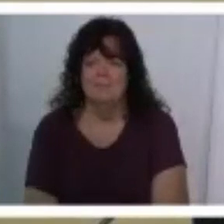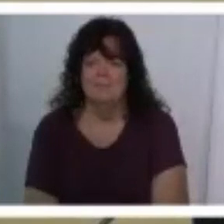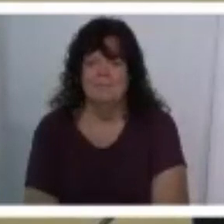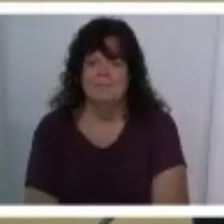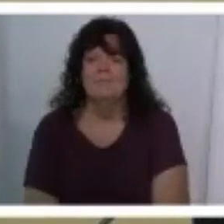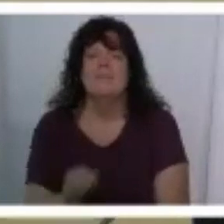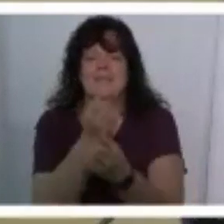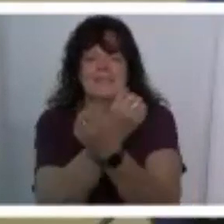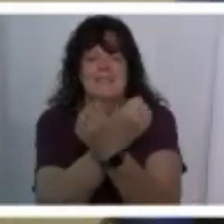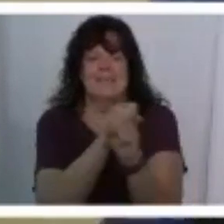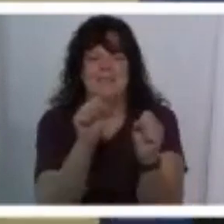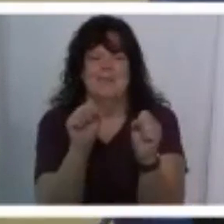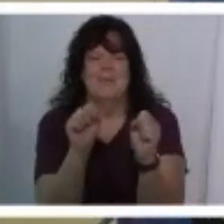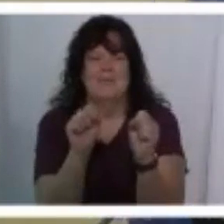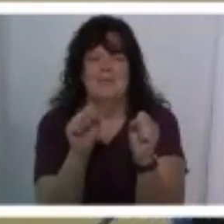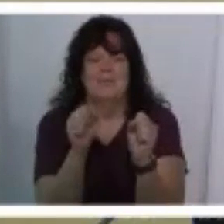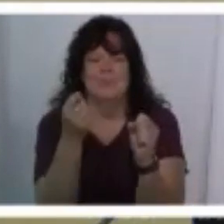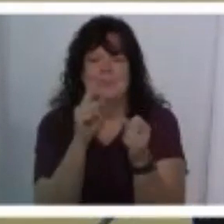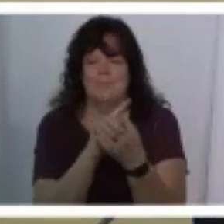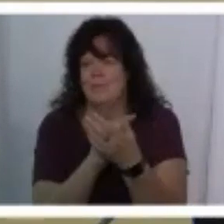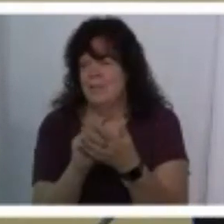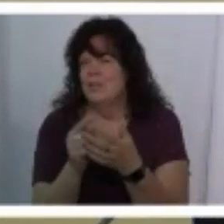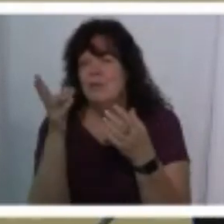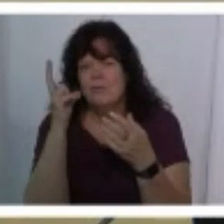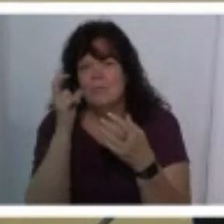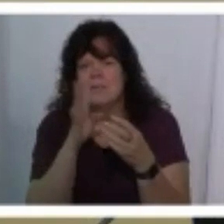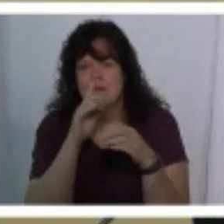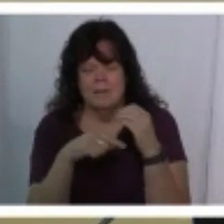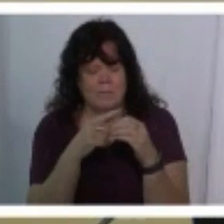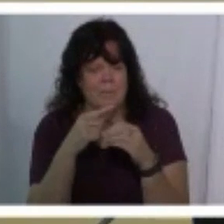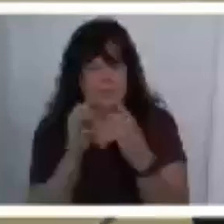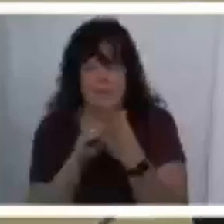the sacred we you've heard me talk so many times when i've been up here about the sacred we